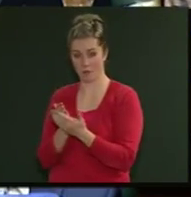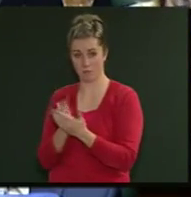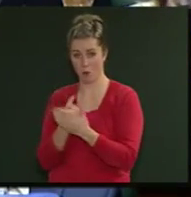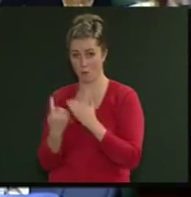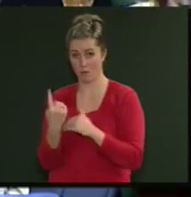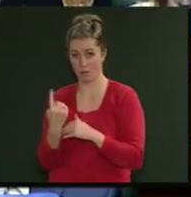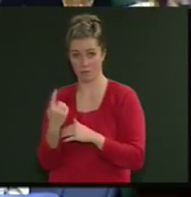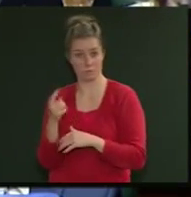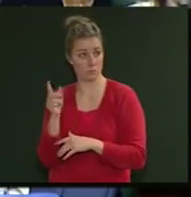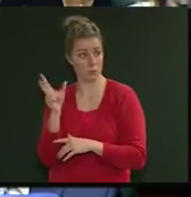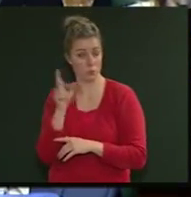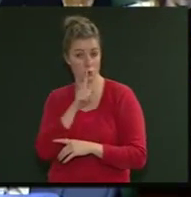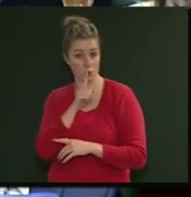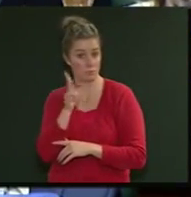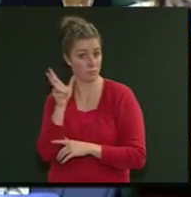part. Hold on.